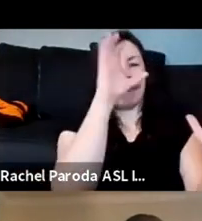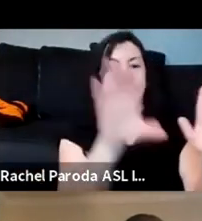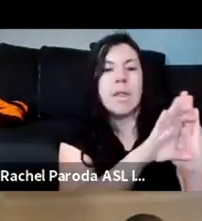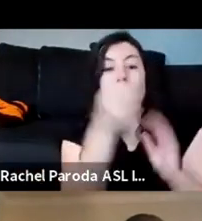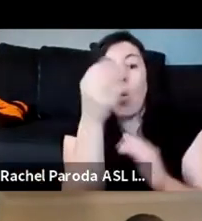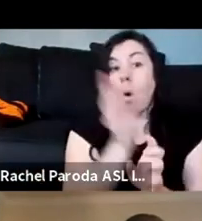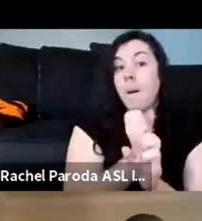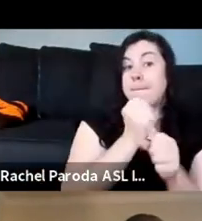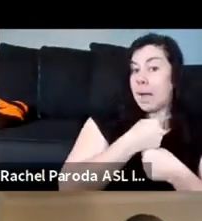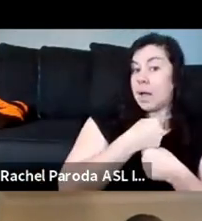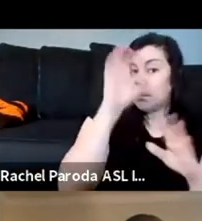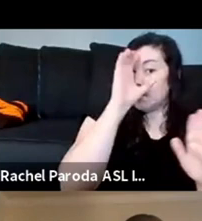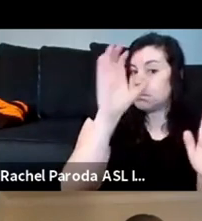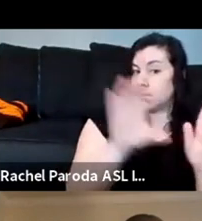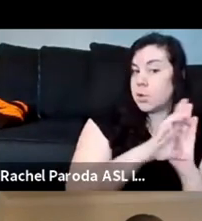teachers